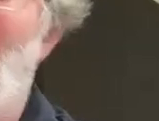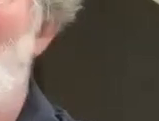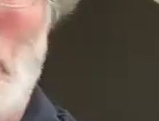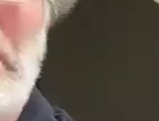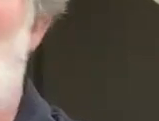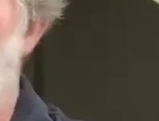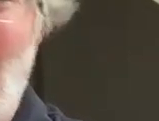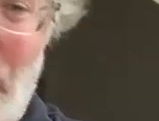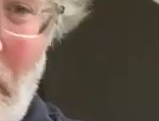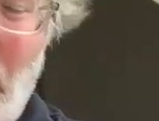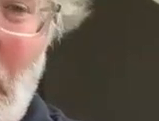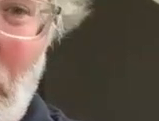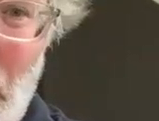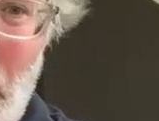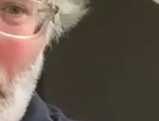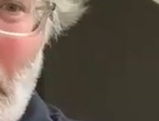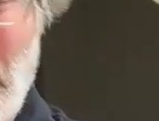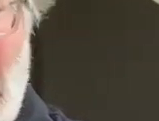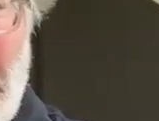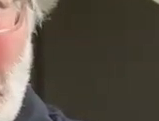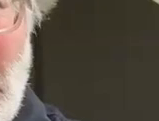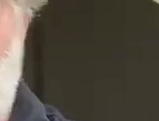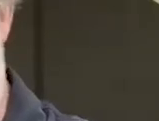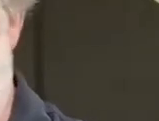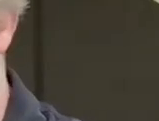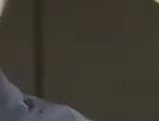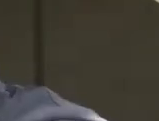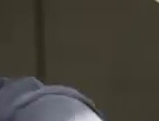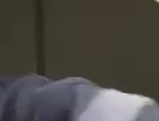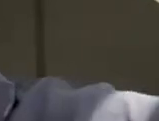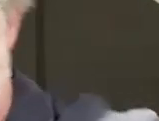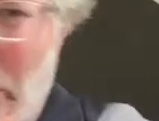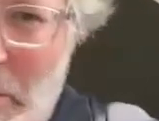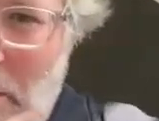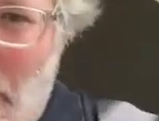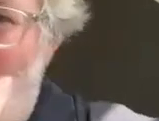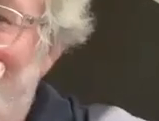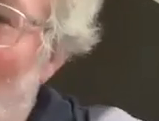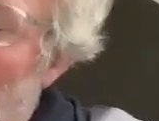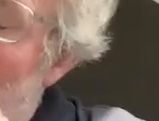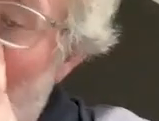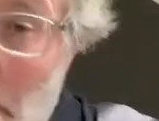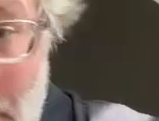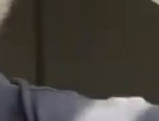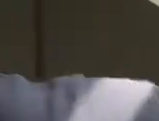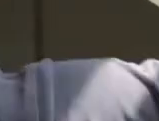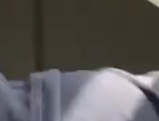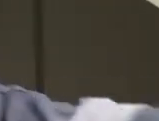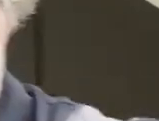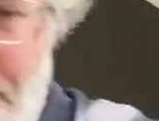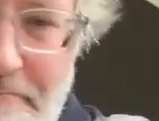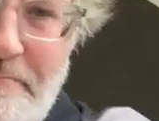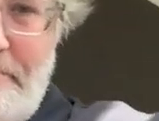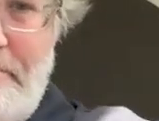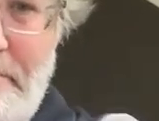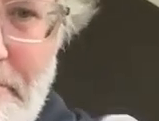communicate and weave that into everything that they do it's a cultural piece but i don't i'm putting words no no but i mean no i i agree